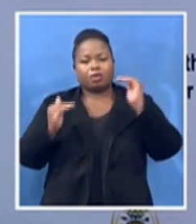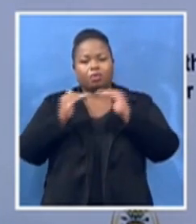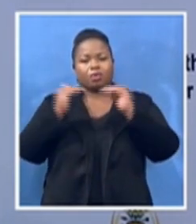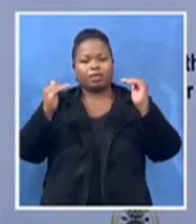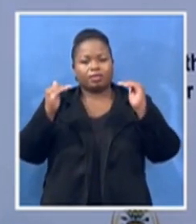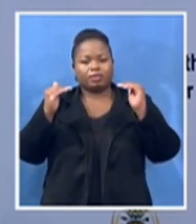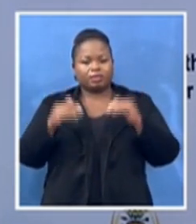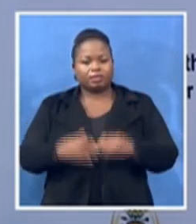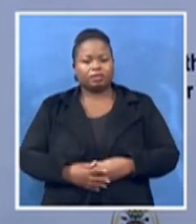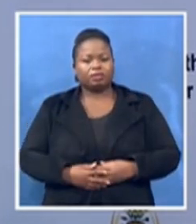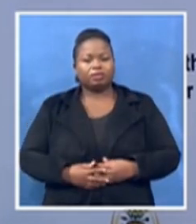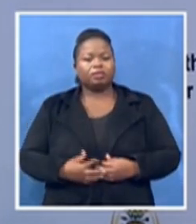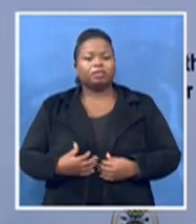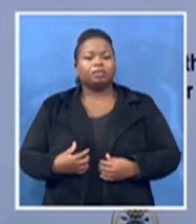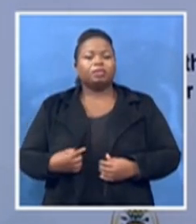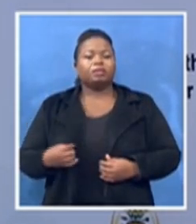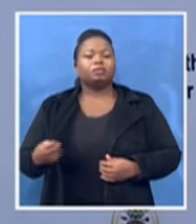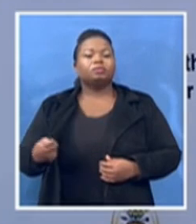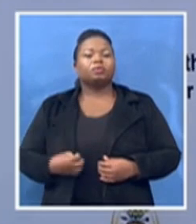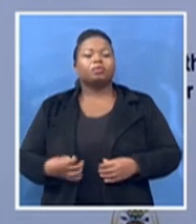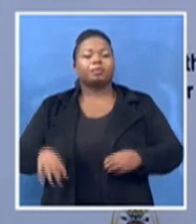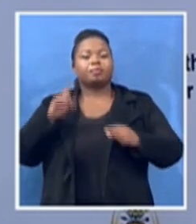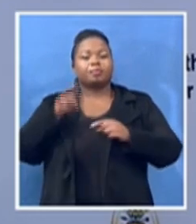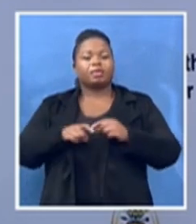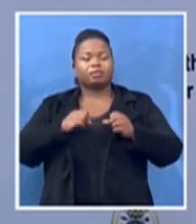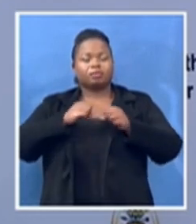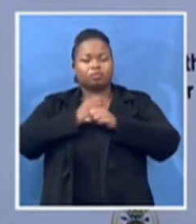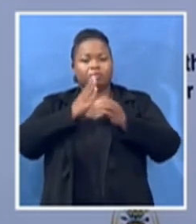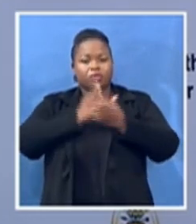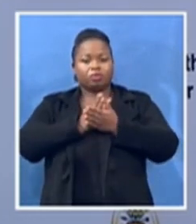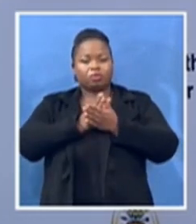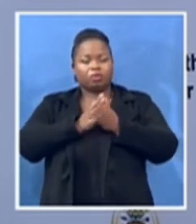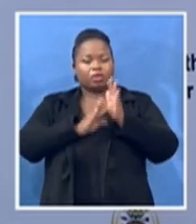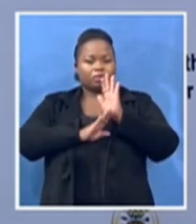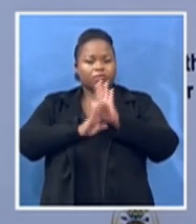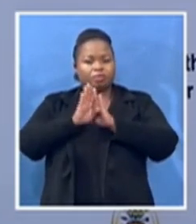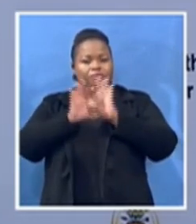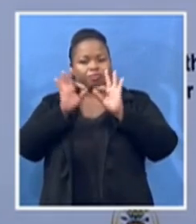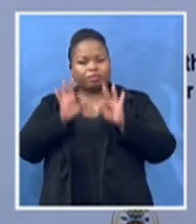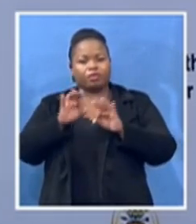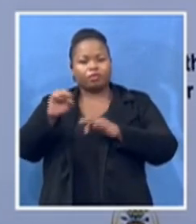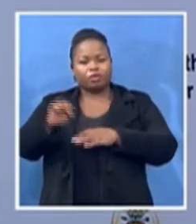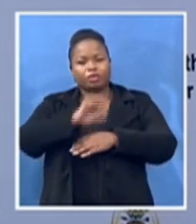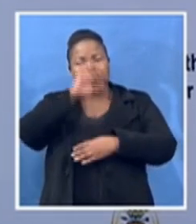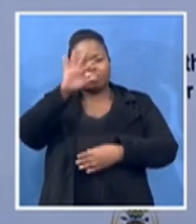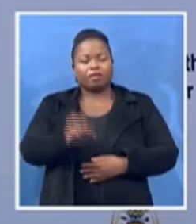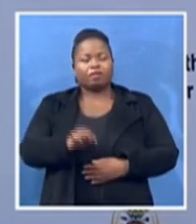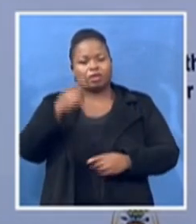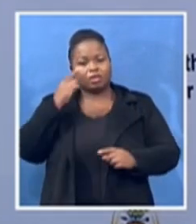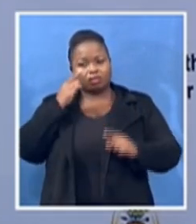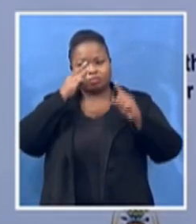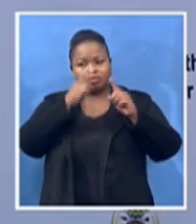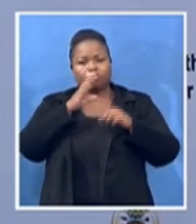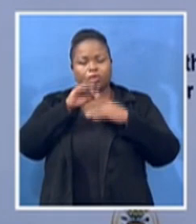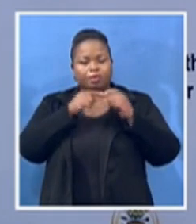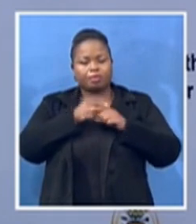building blocks of the kind of South Africa we're talking about today. A non-sexist society.